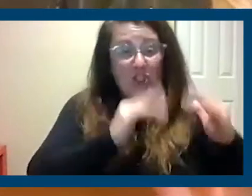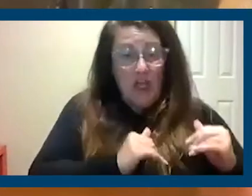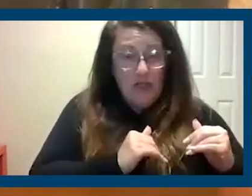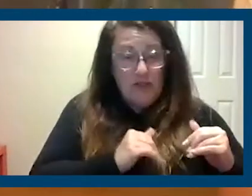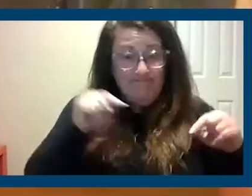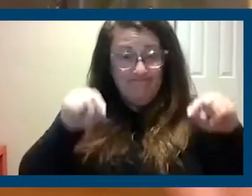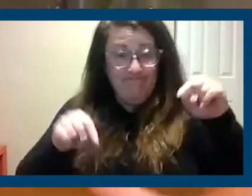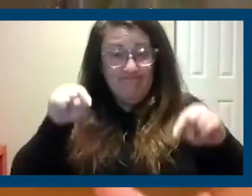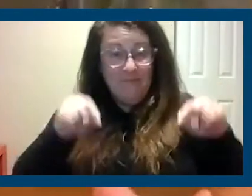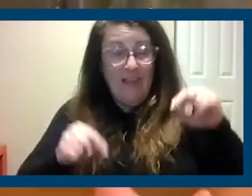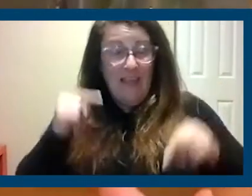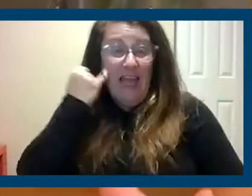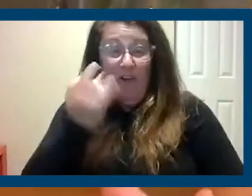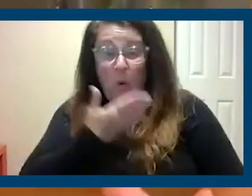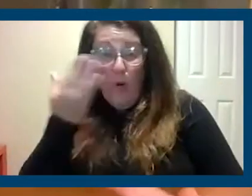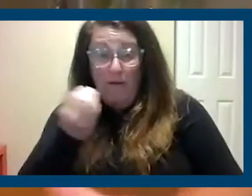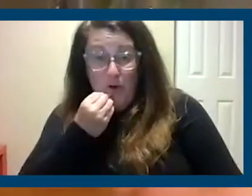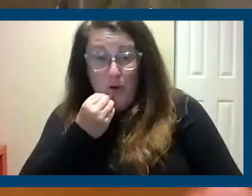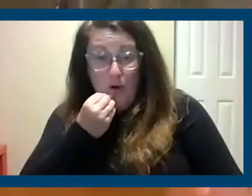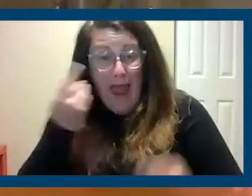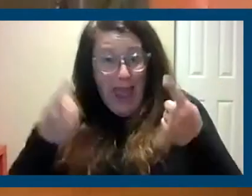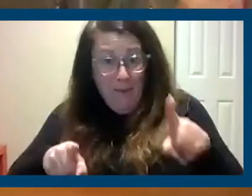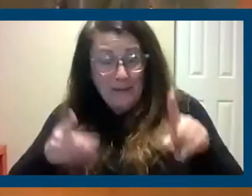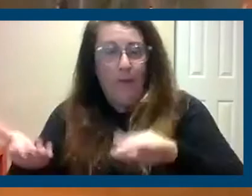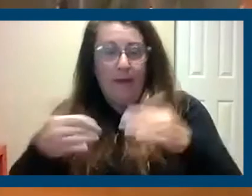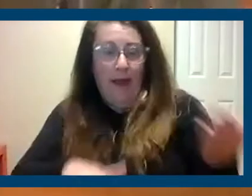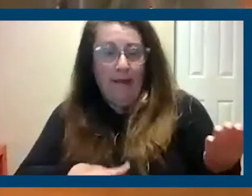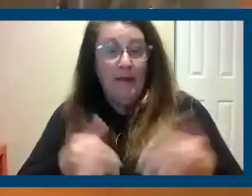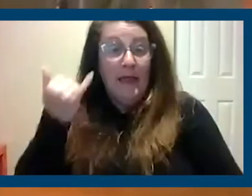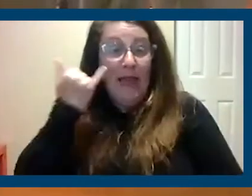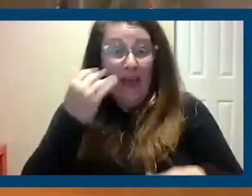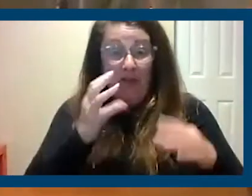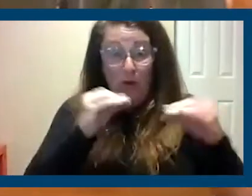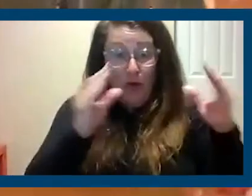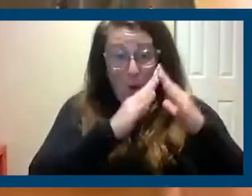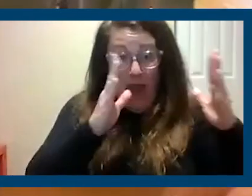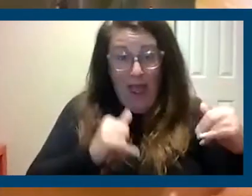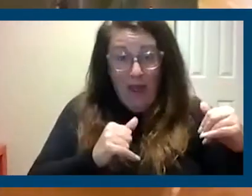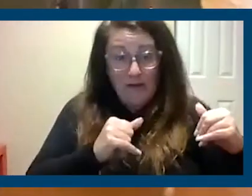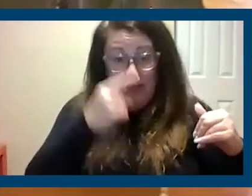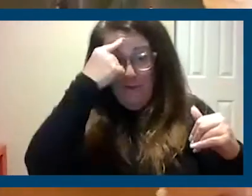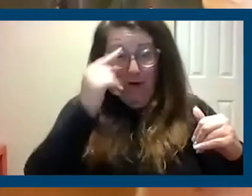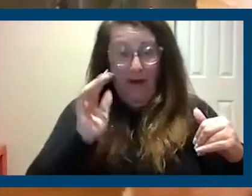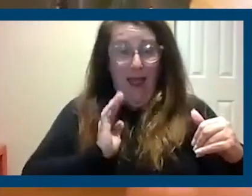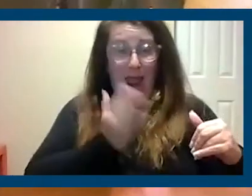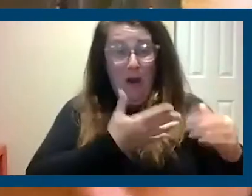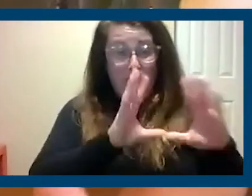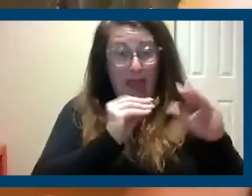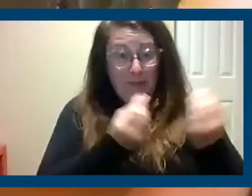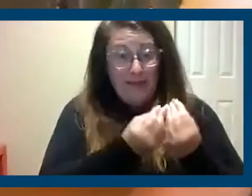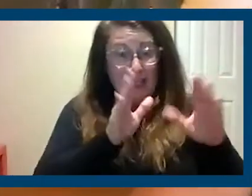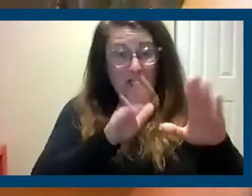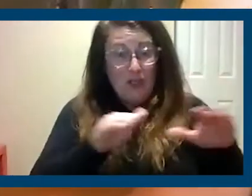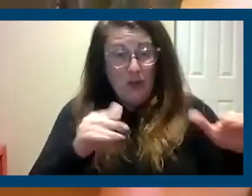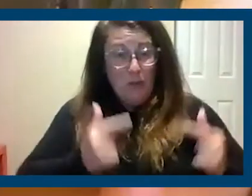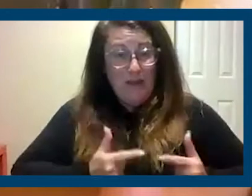If we have no food, we die. And if we have no shelter, a roof over our head, a roof for our children, then we're living on the